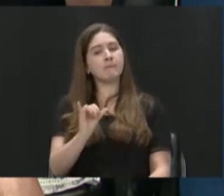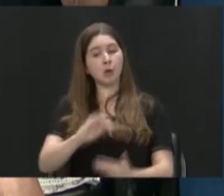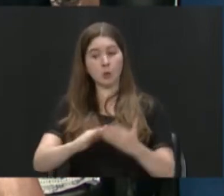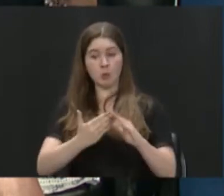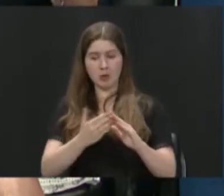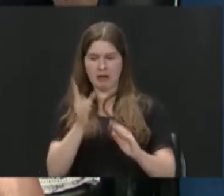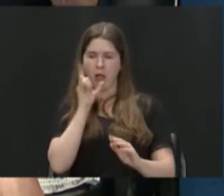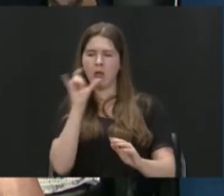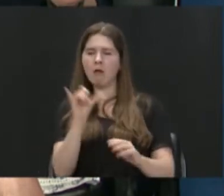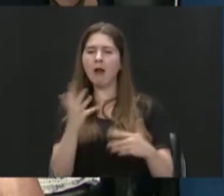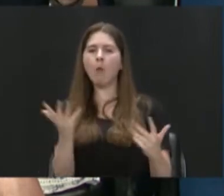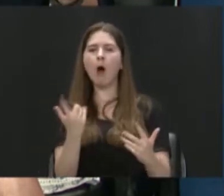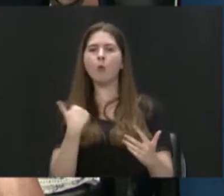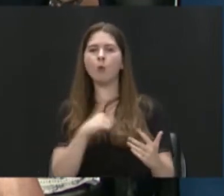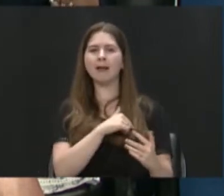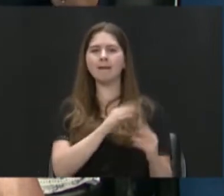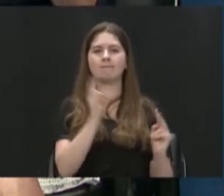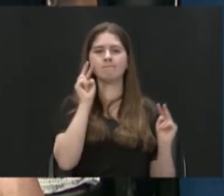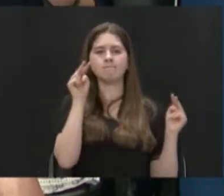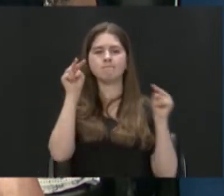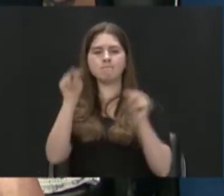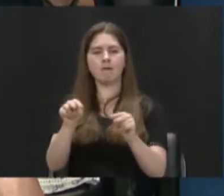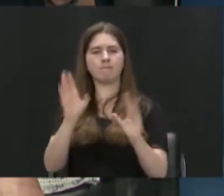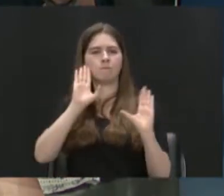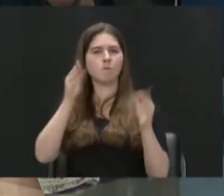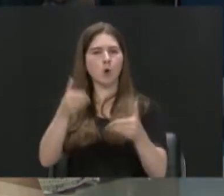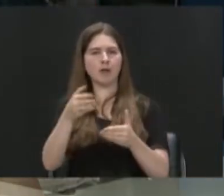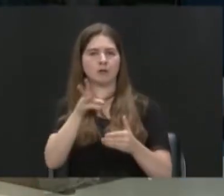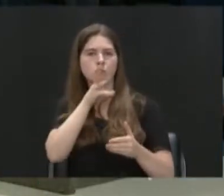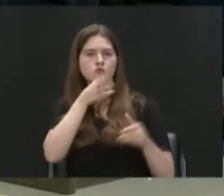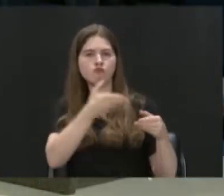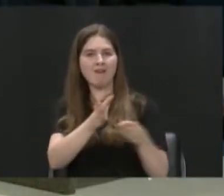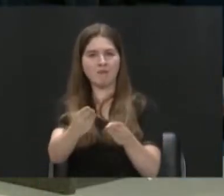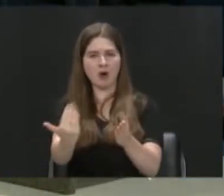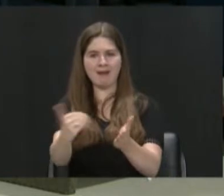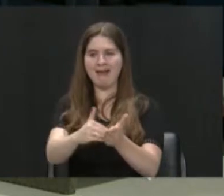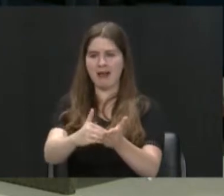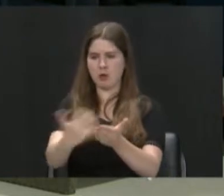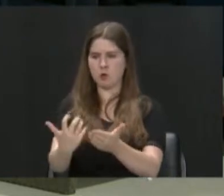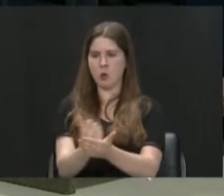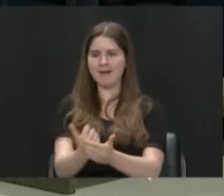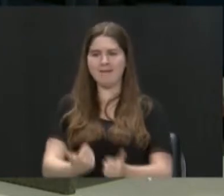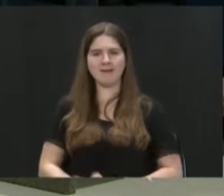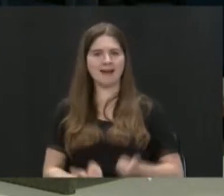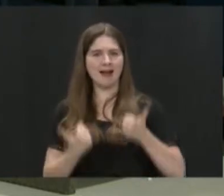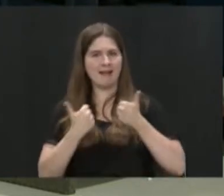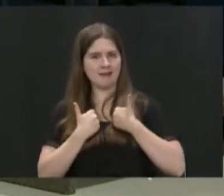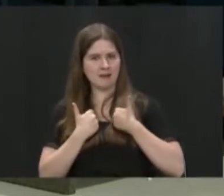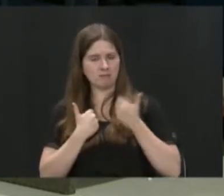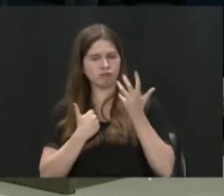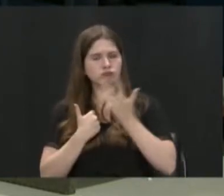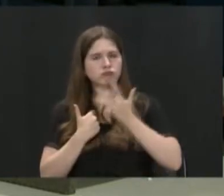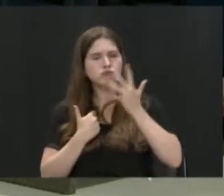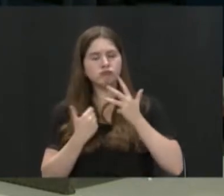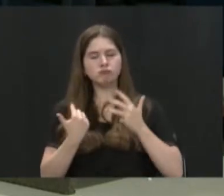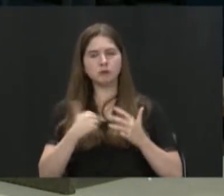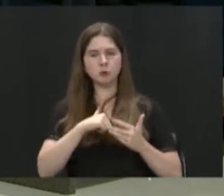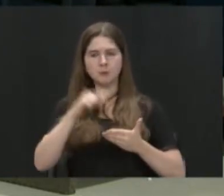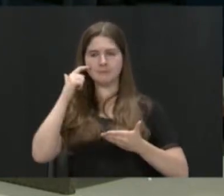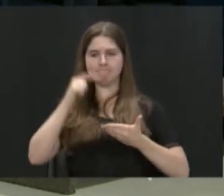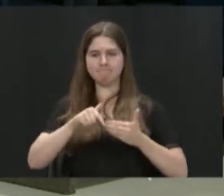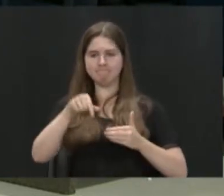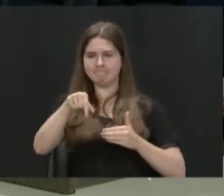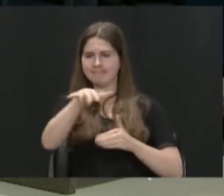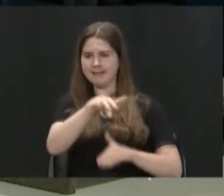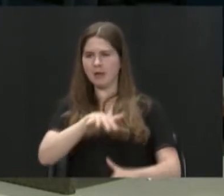looked back at the river as a true source of vitality? Right. And I think what we're seeing today in the